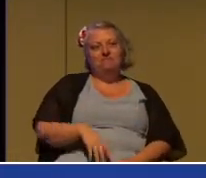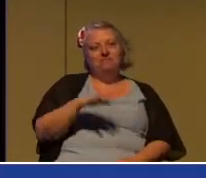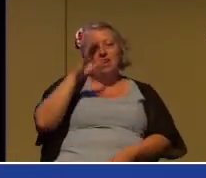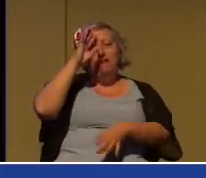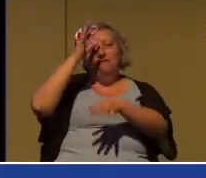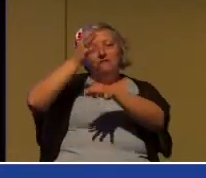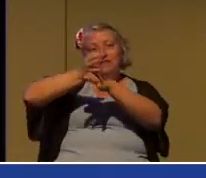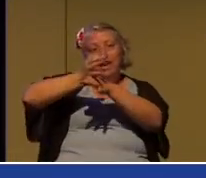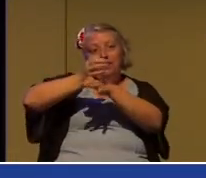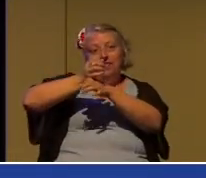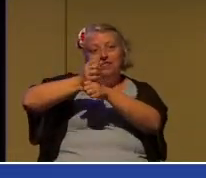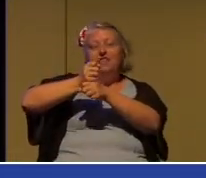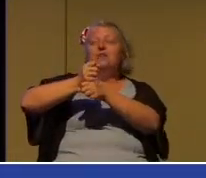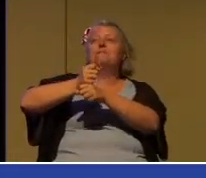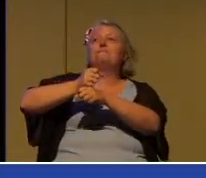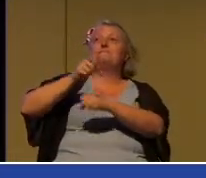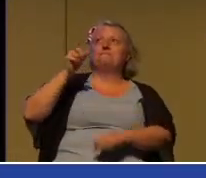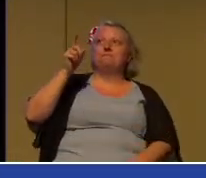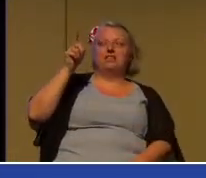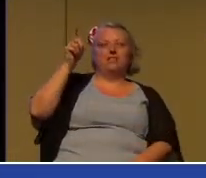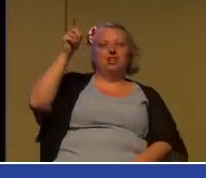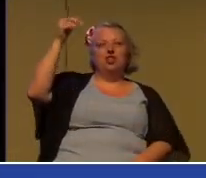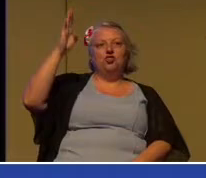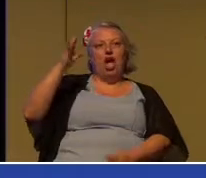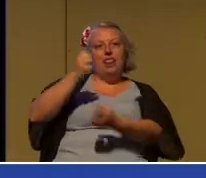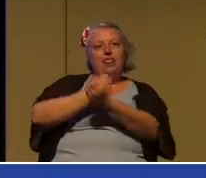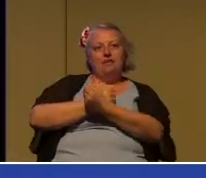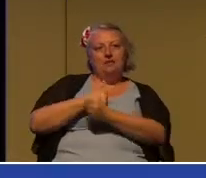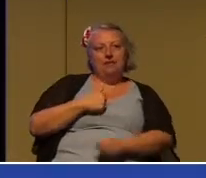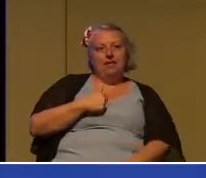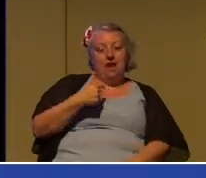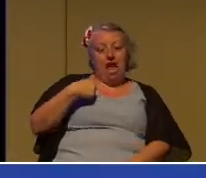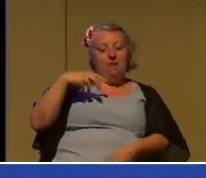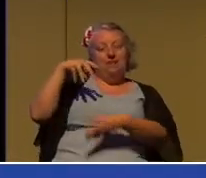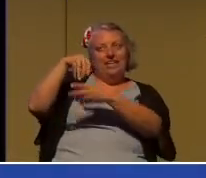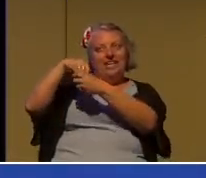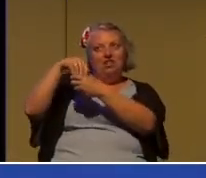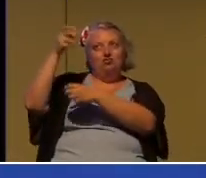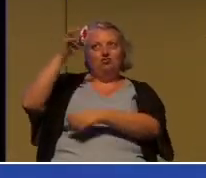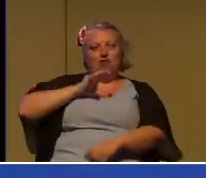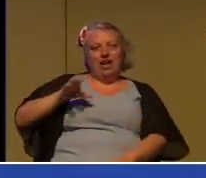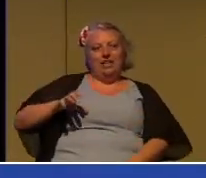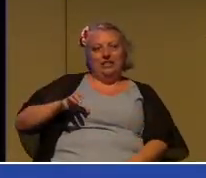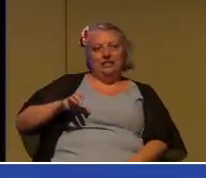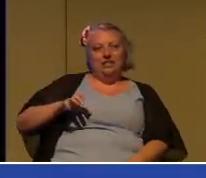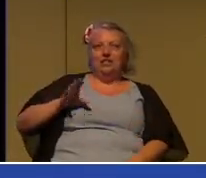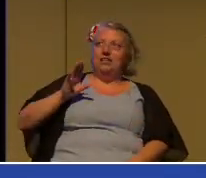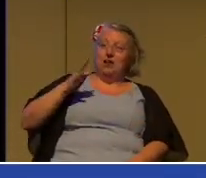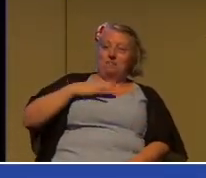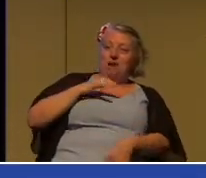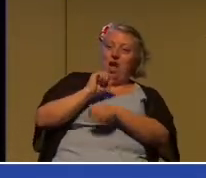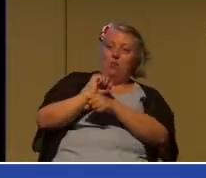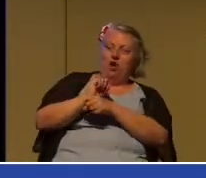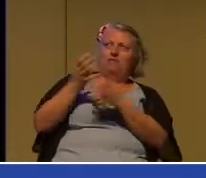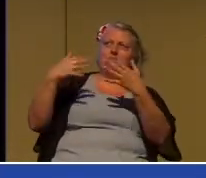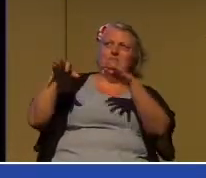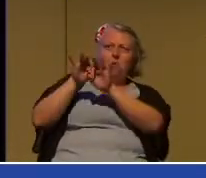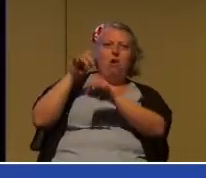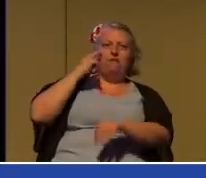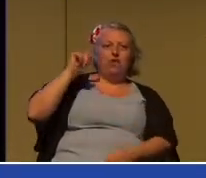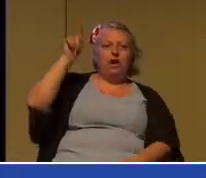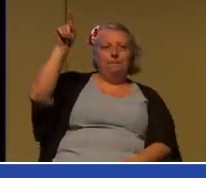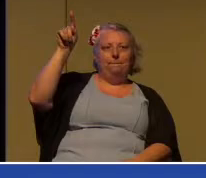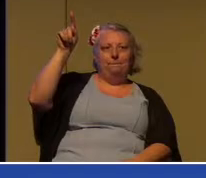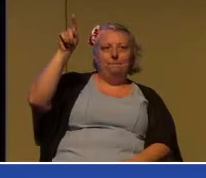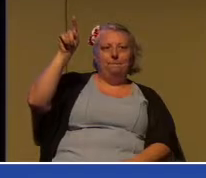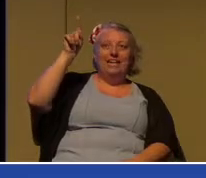that I'm in Christ, that my life matters to him, that I'm his workmanship. He has good works prepared for me